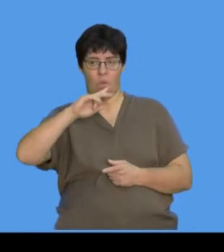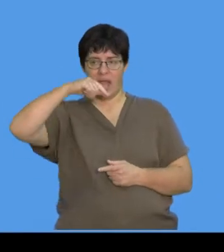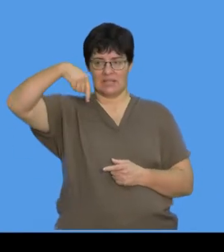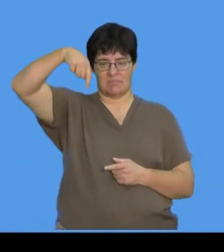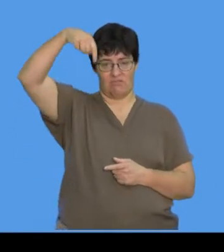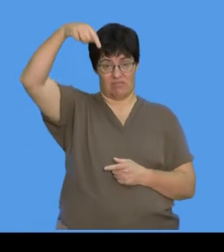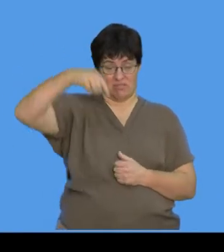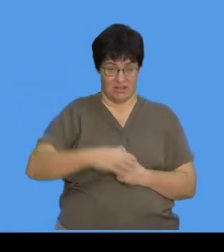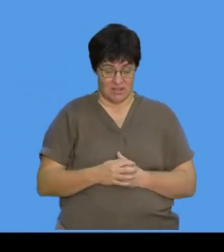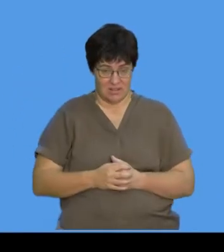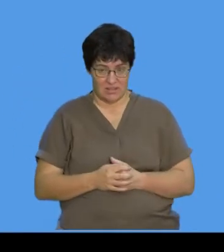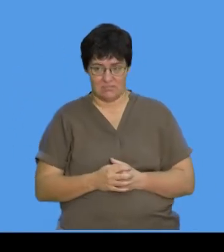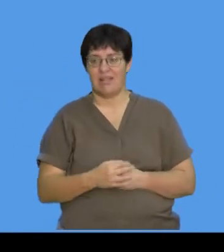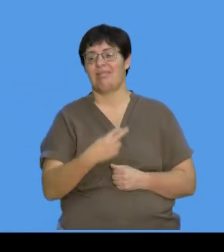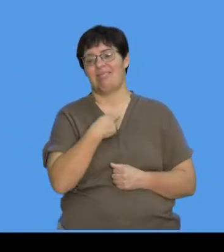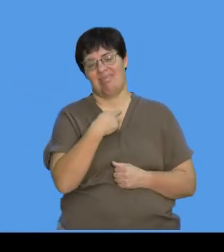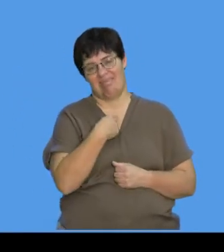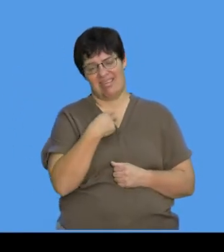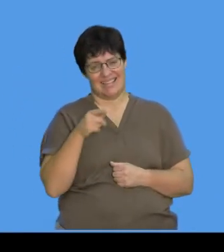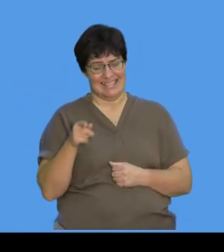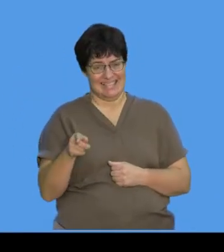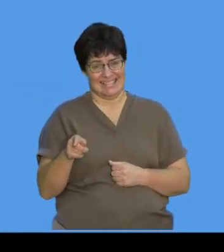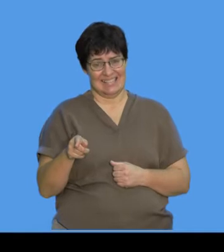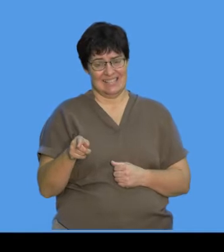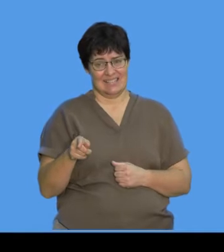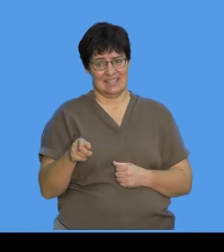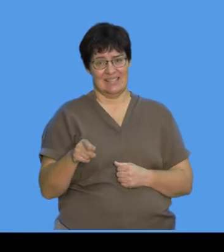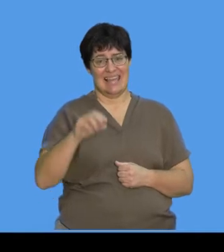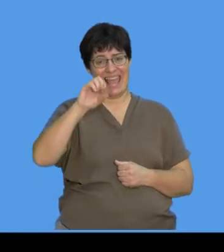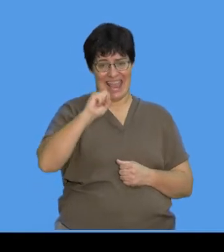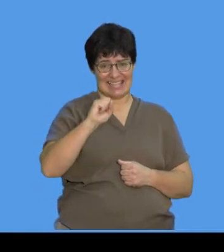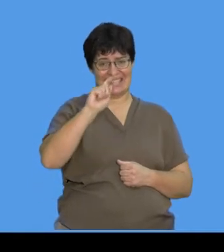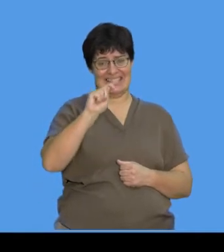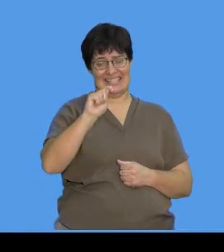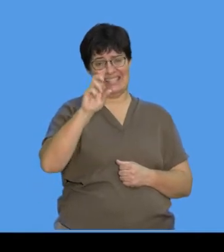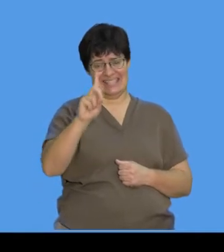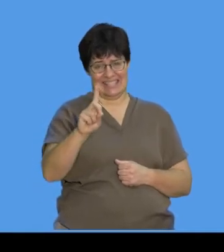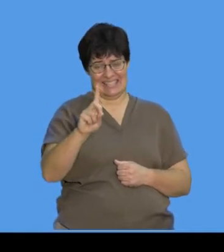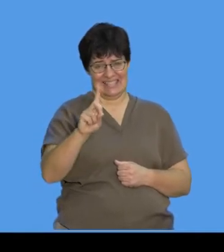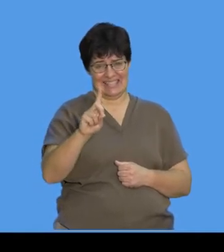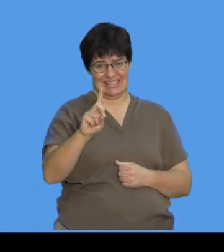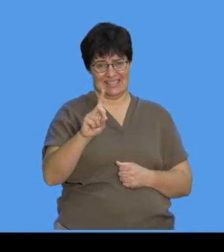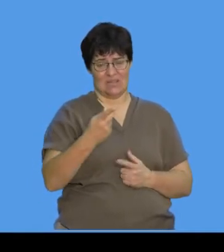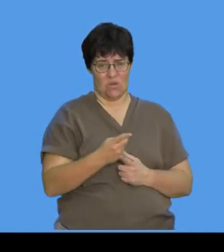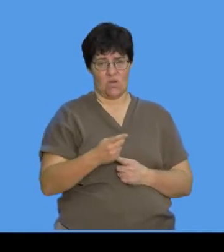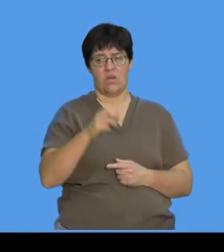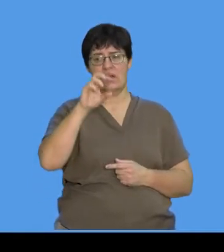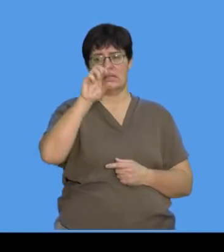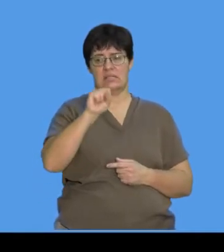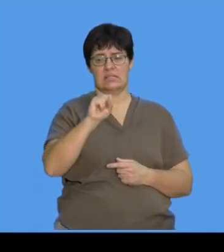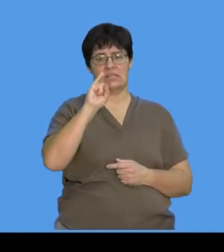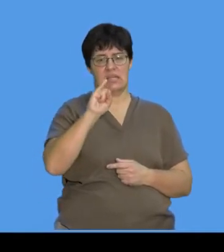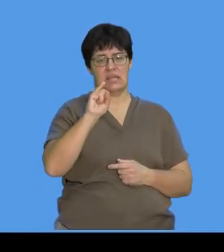Okay, and this one over here, unfortunately, that is an STD, and that is